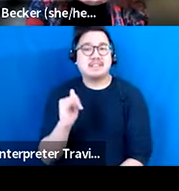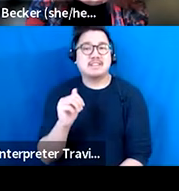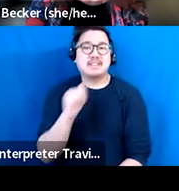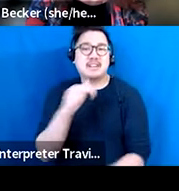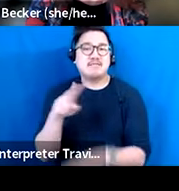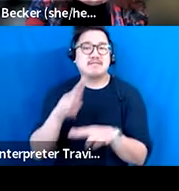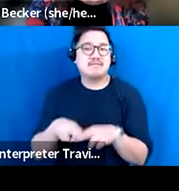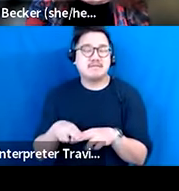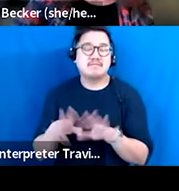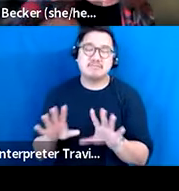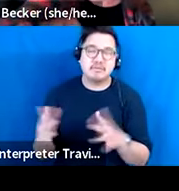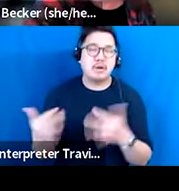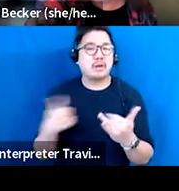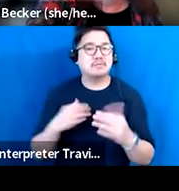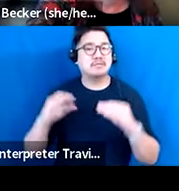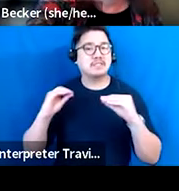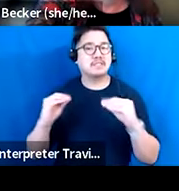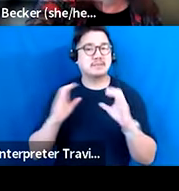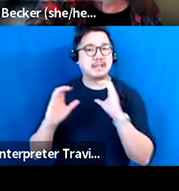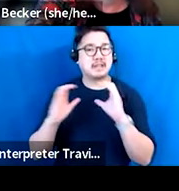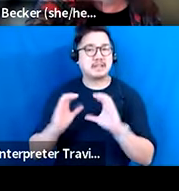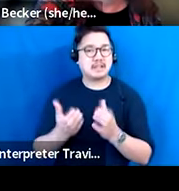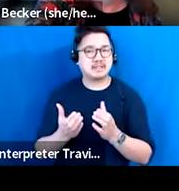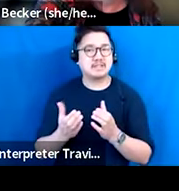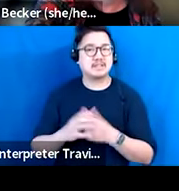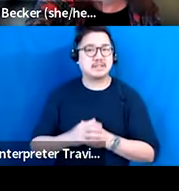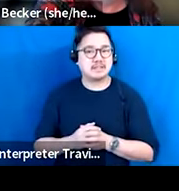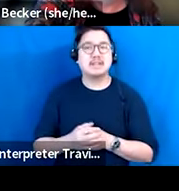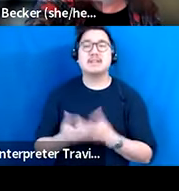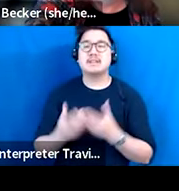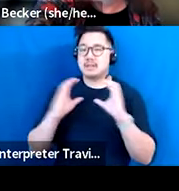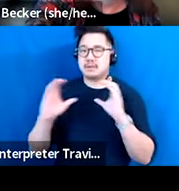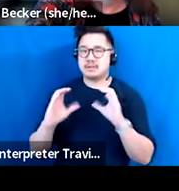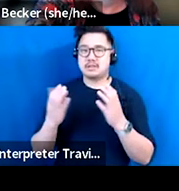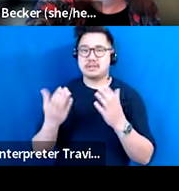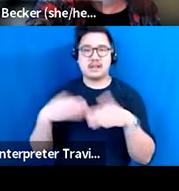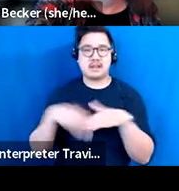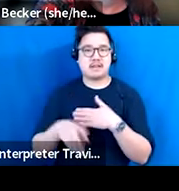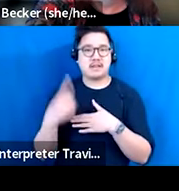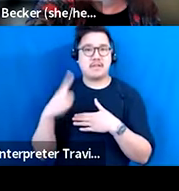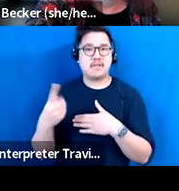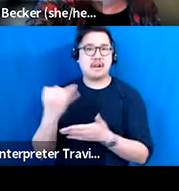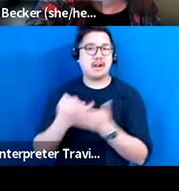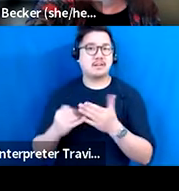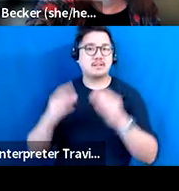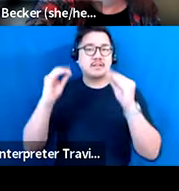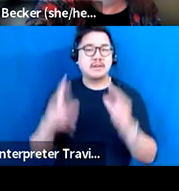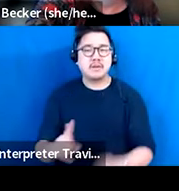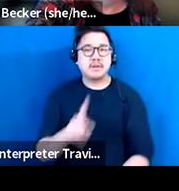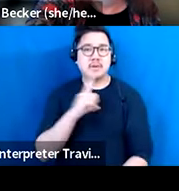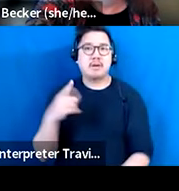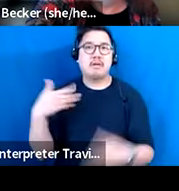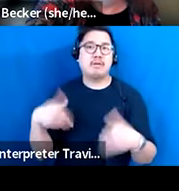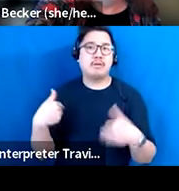teaching a communications class at, and it's communications for arts leaders, which is a very ubiquitous title for at Seattle